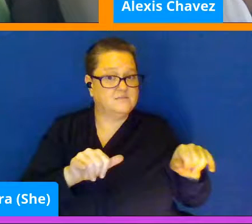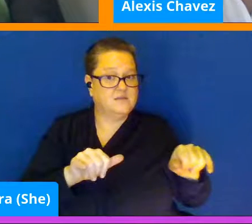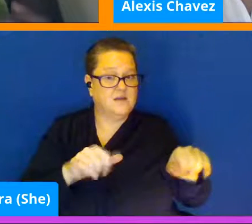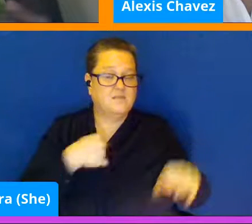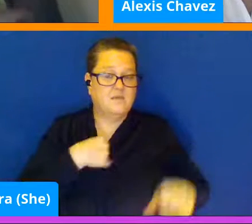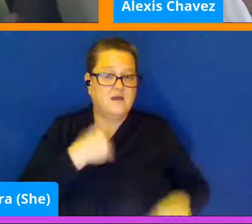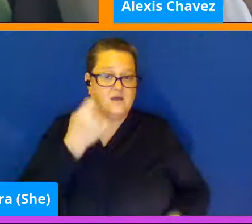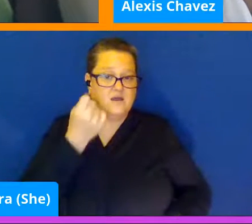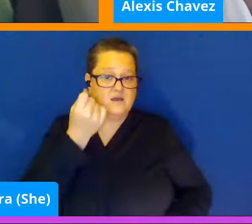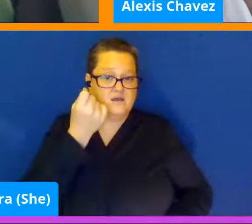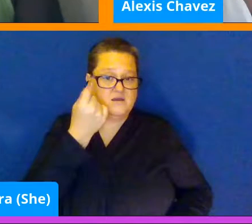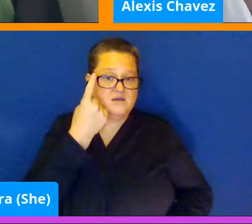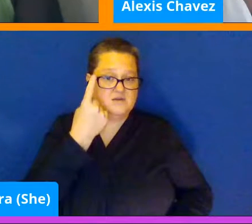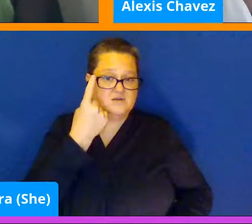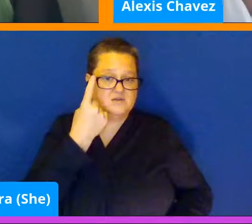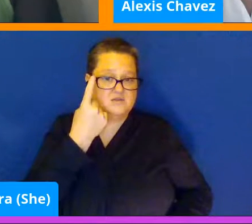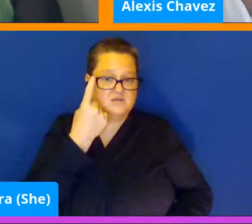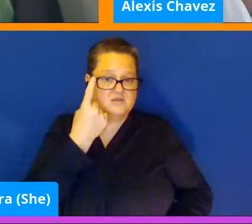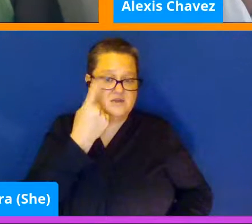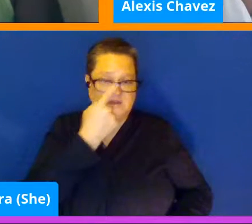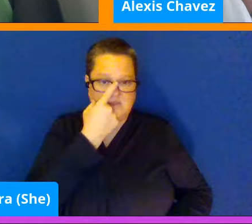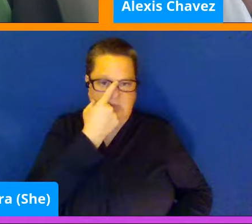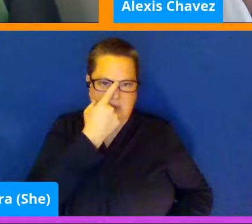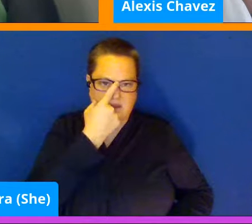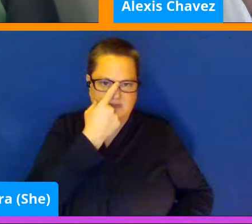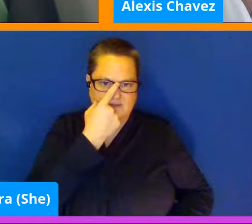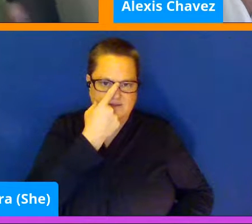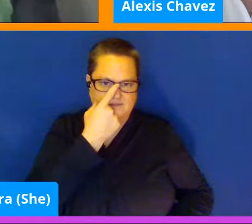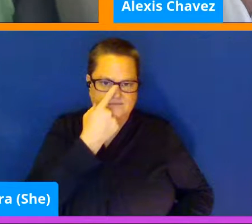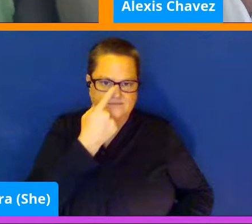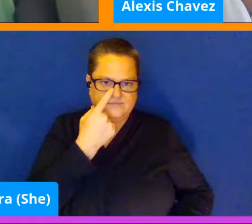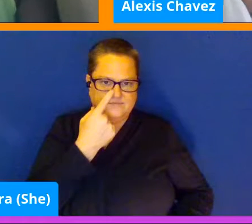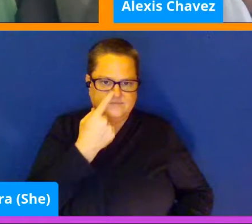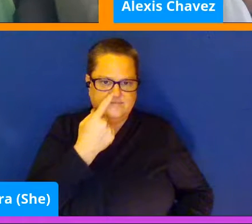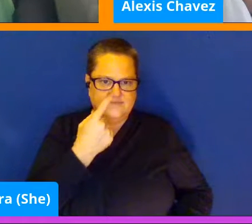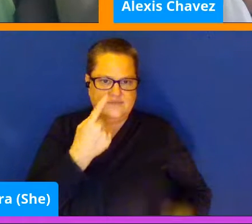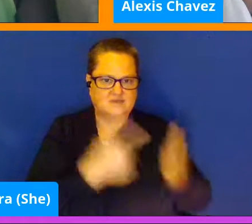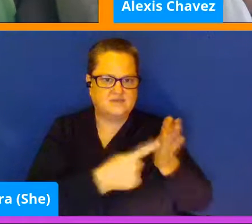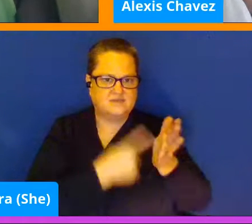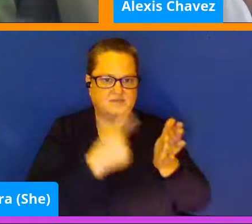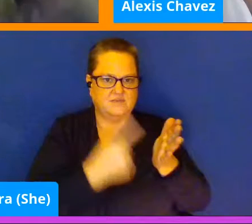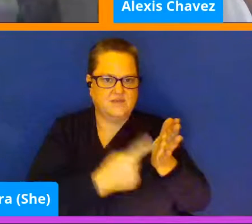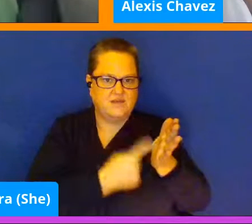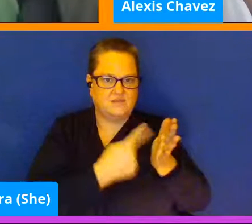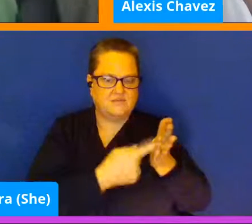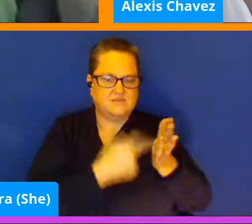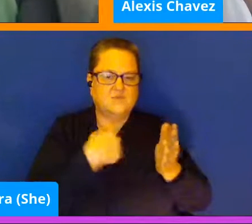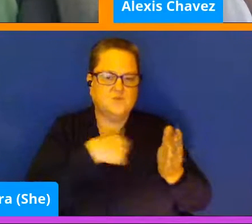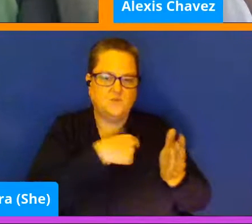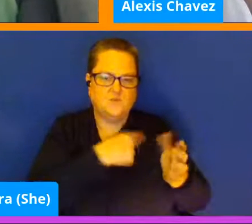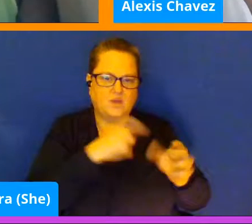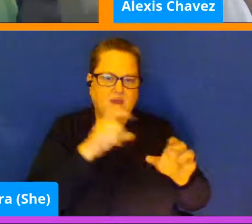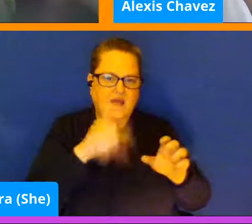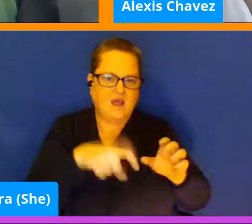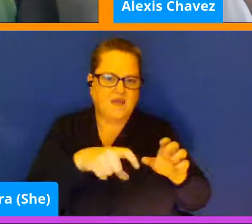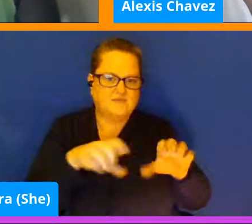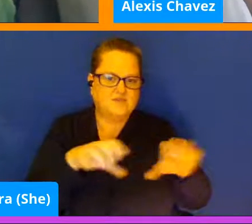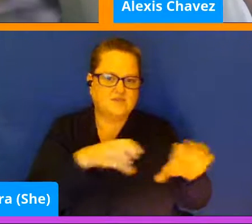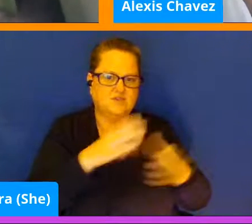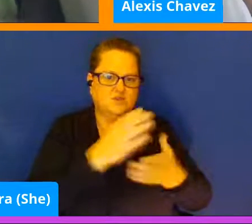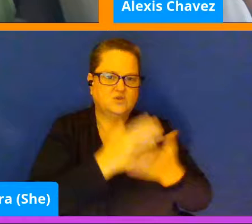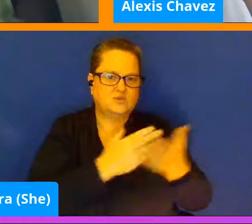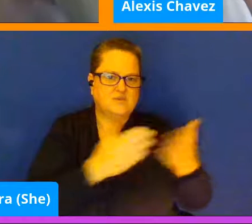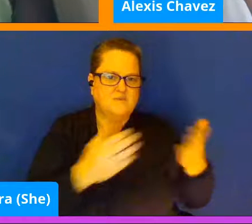there are things that we may have to do that may involve risks. I'm being very non-specific,